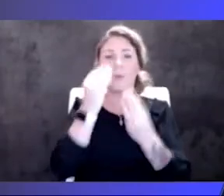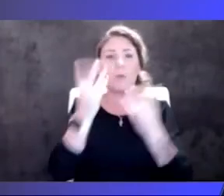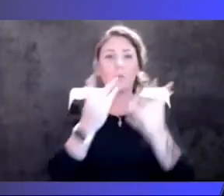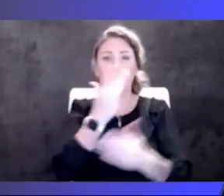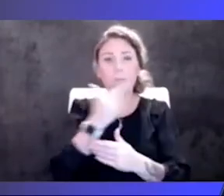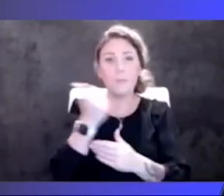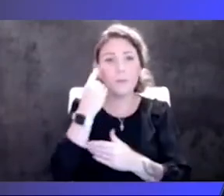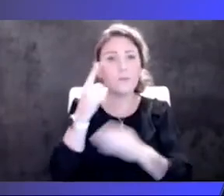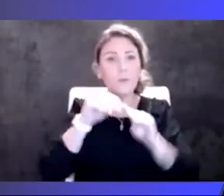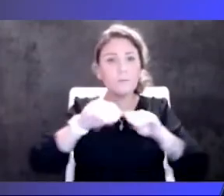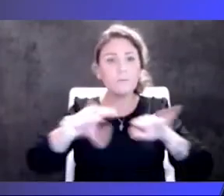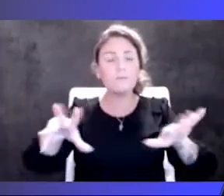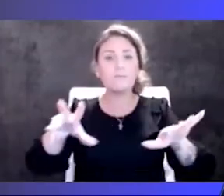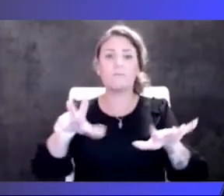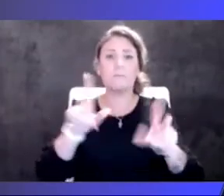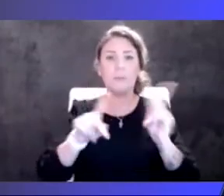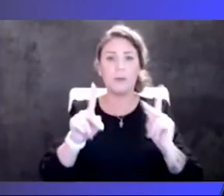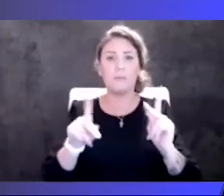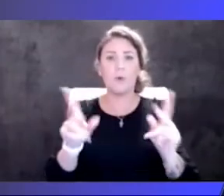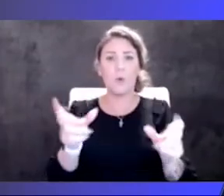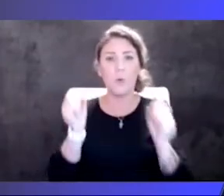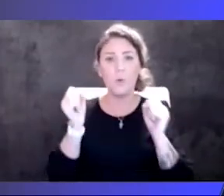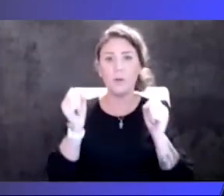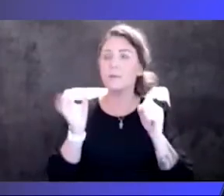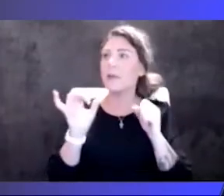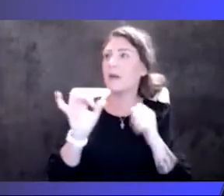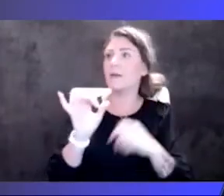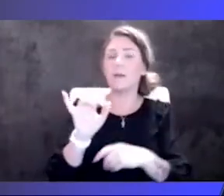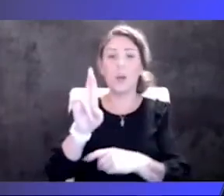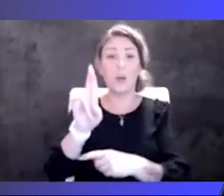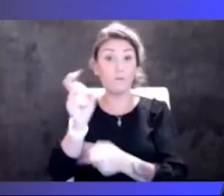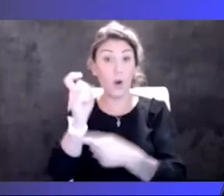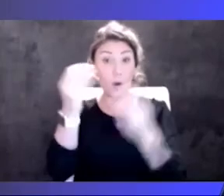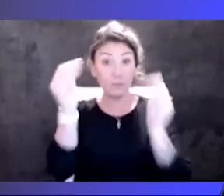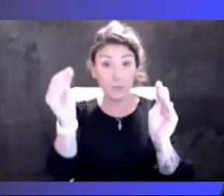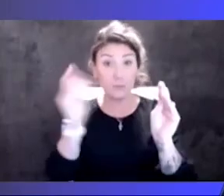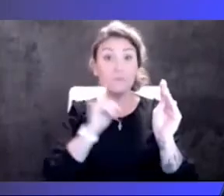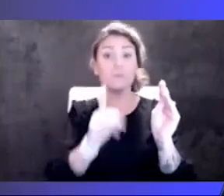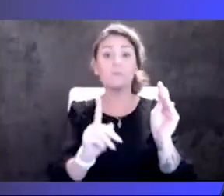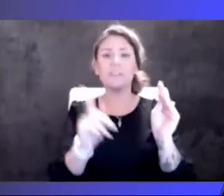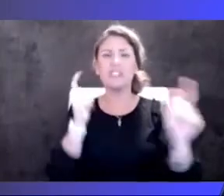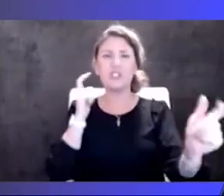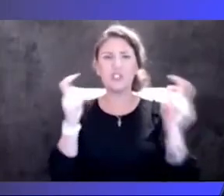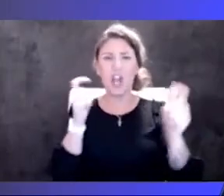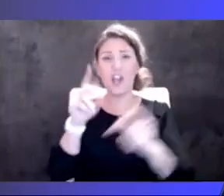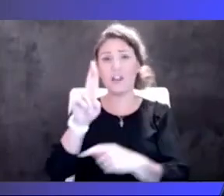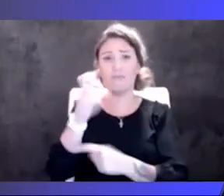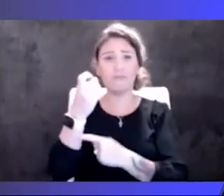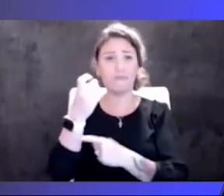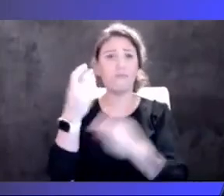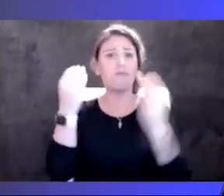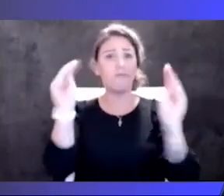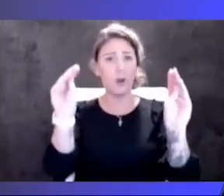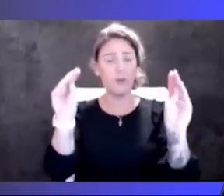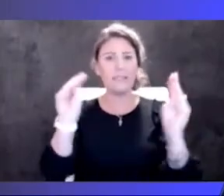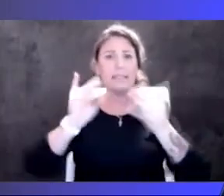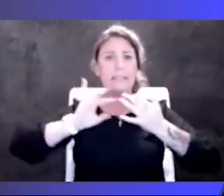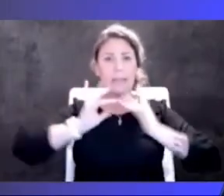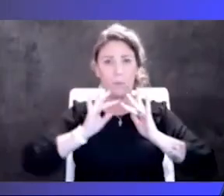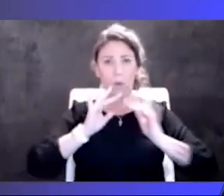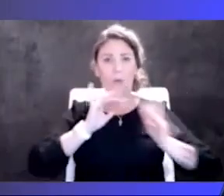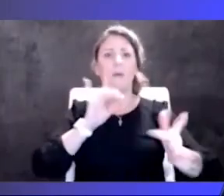quickest. For instance, our pharmacies are, we have a huge pharmacy network. That was something that was really built out with the vaccine